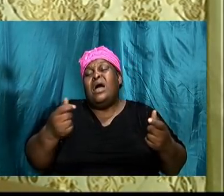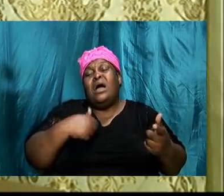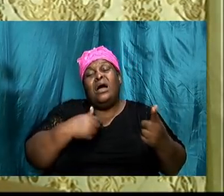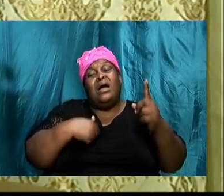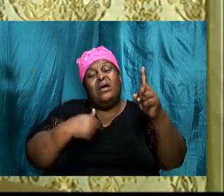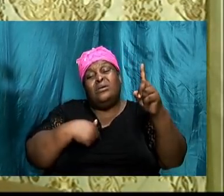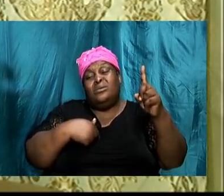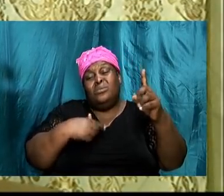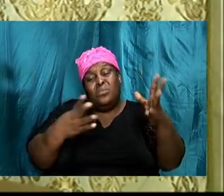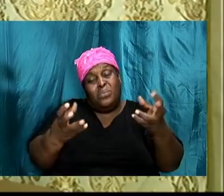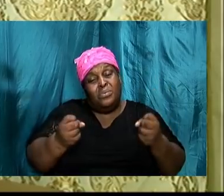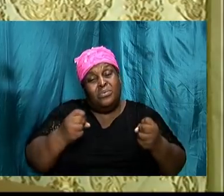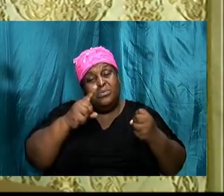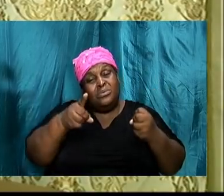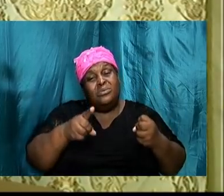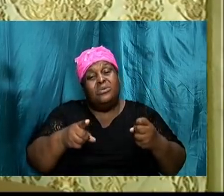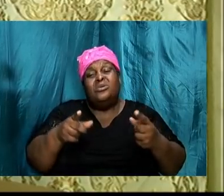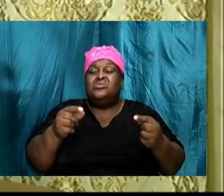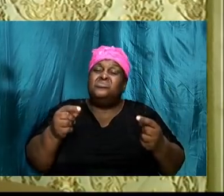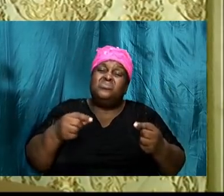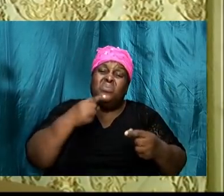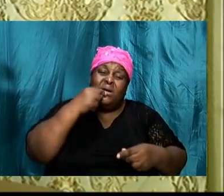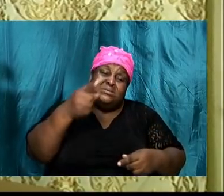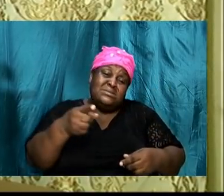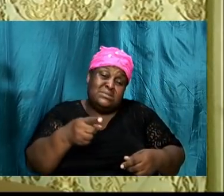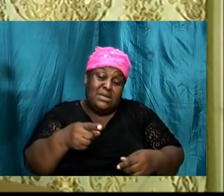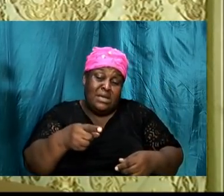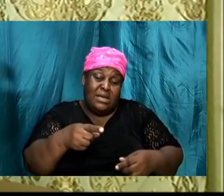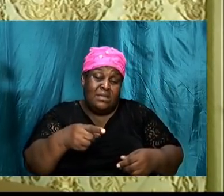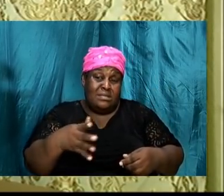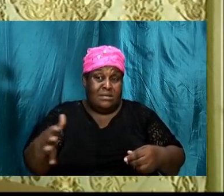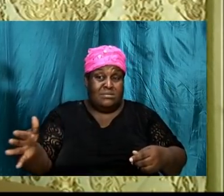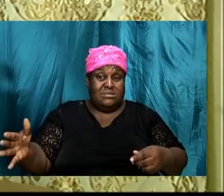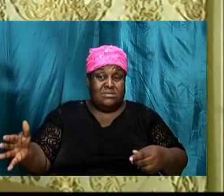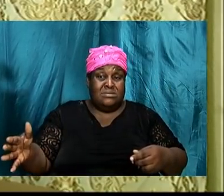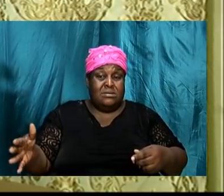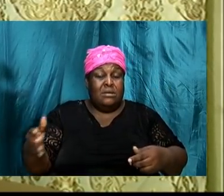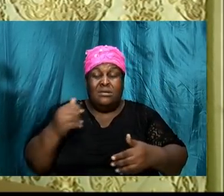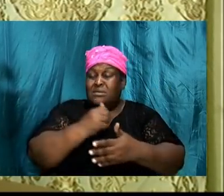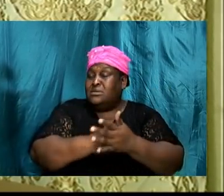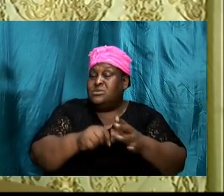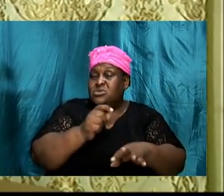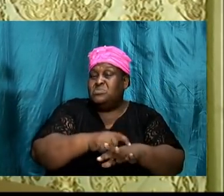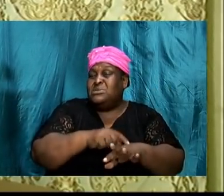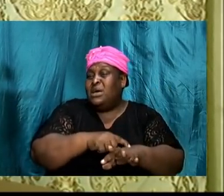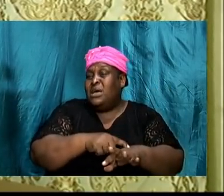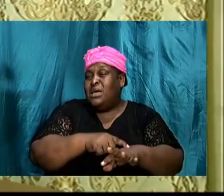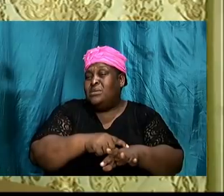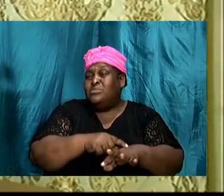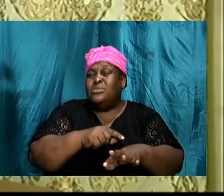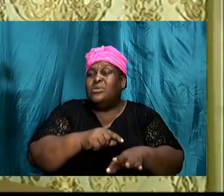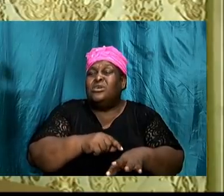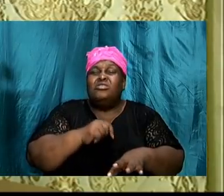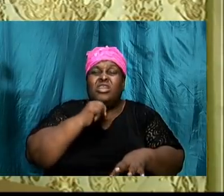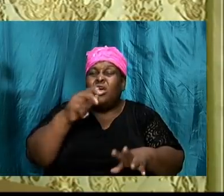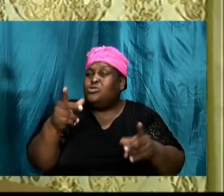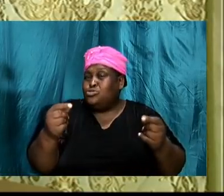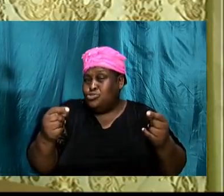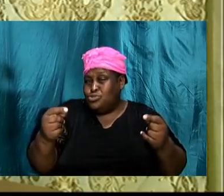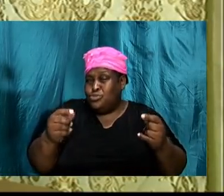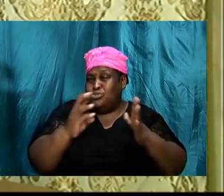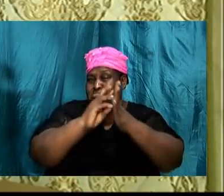Sometimes we do not carry out the will of God as He would have it.